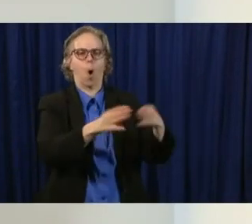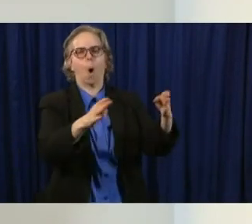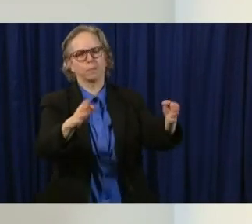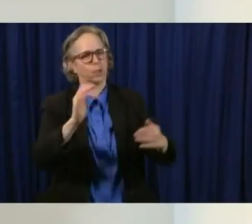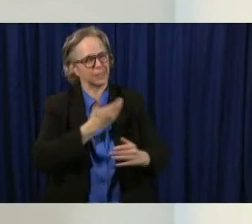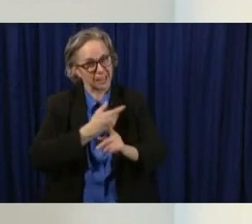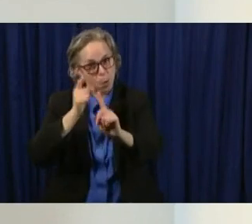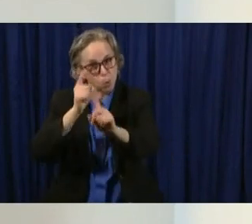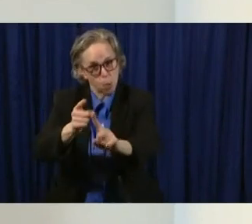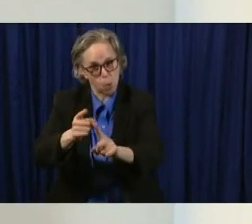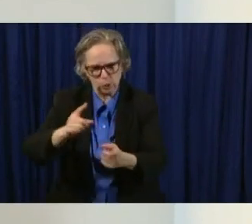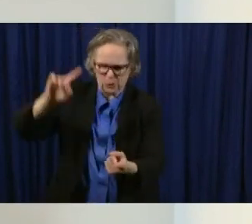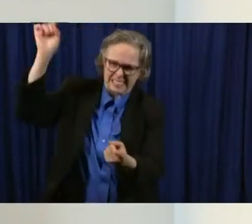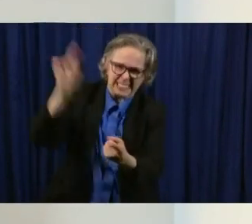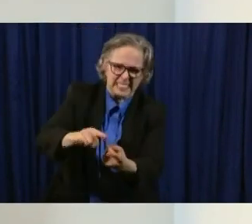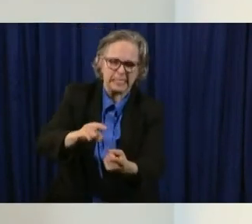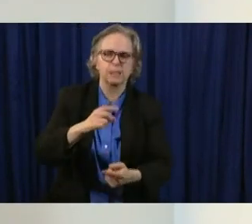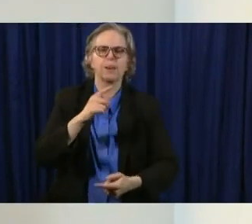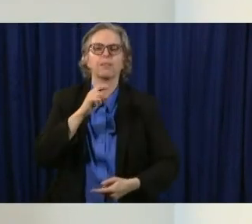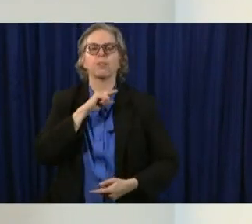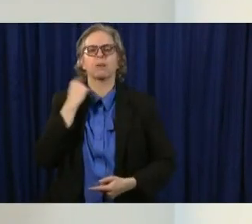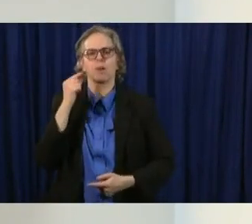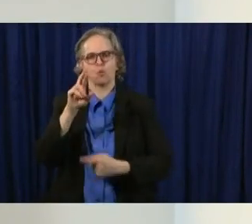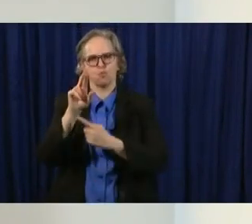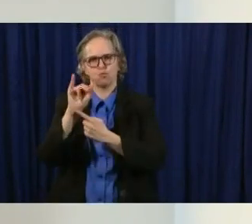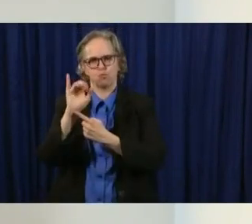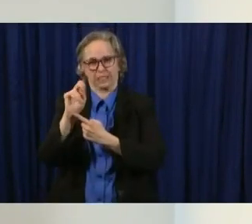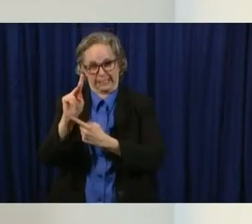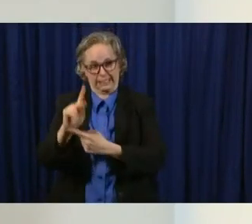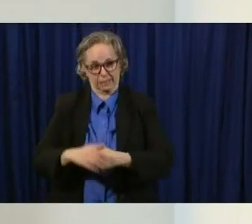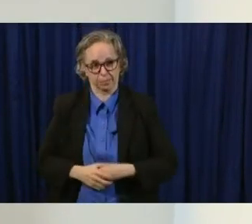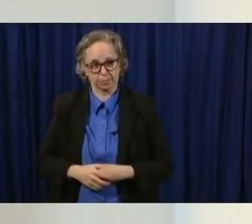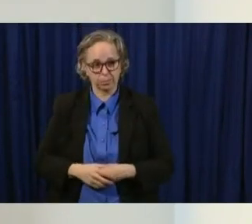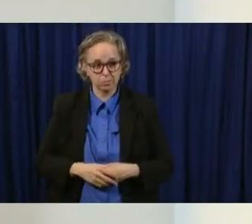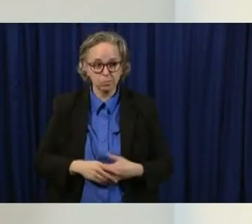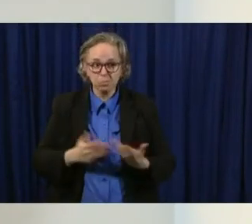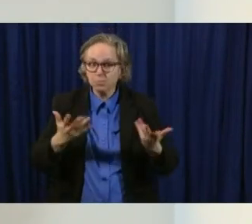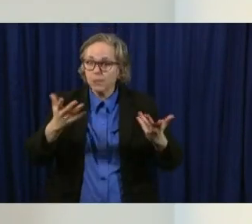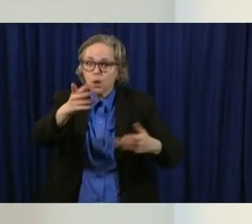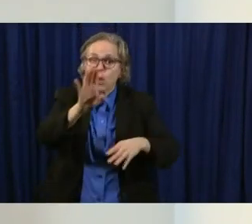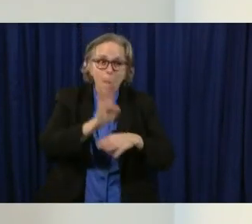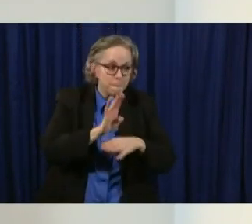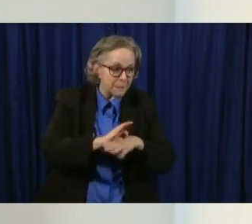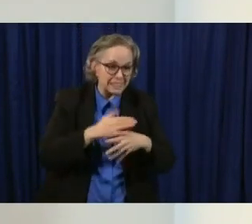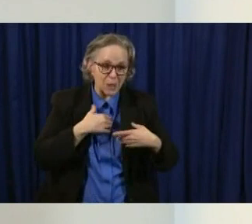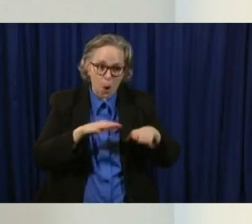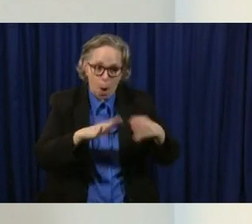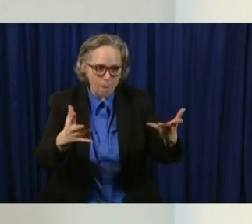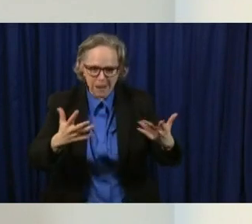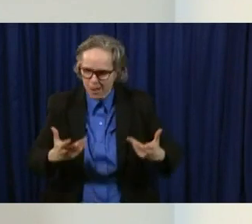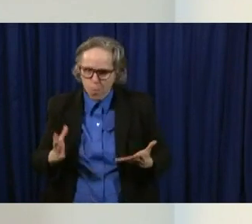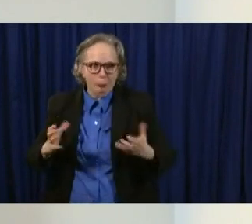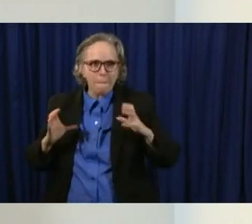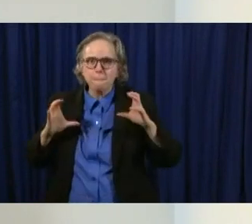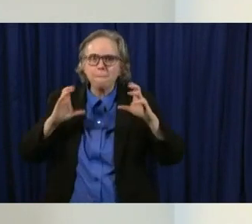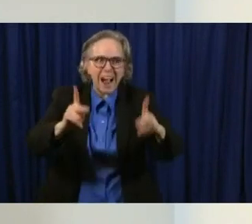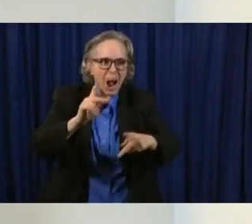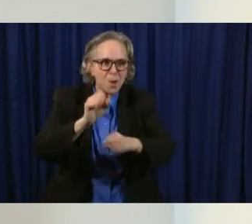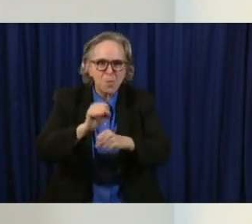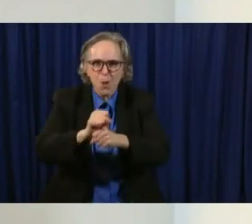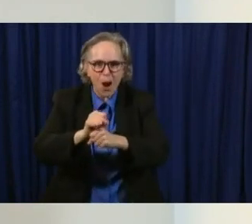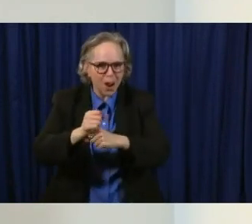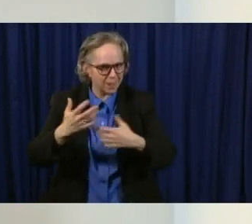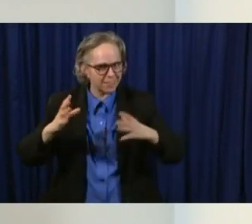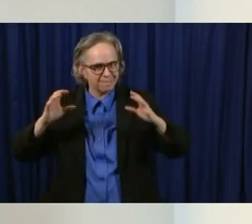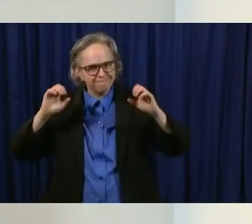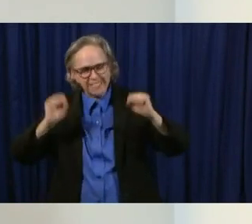plan for opening your business or rejoining the workforce, uh, is one that is going to keep